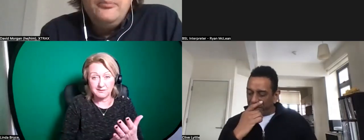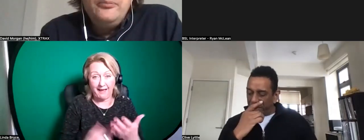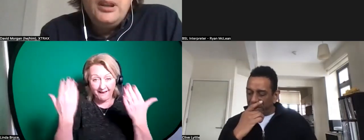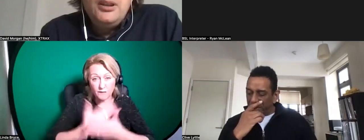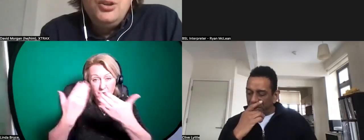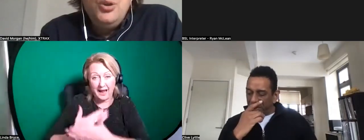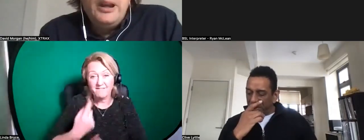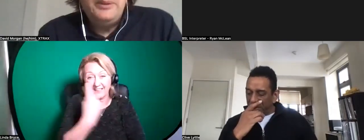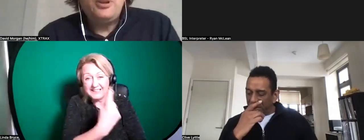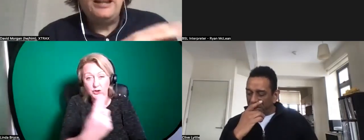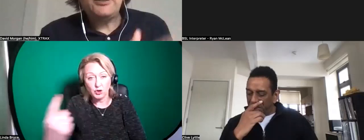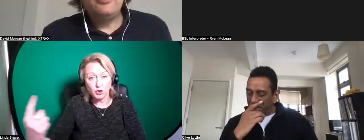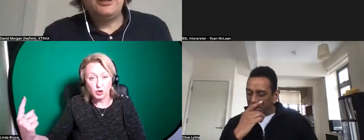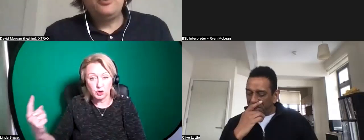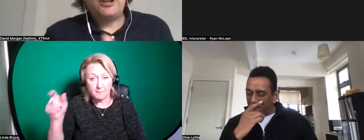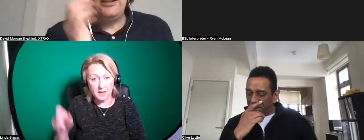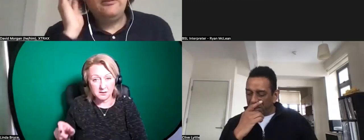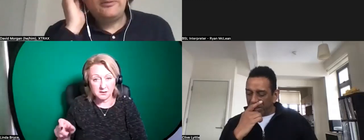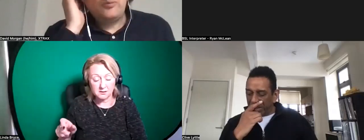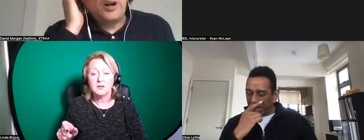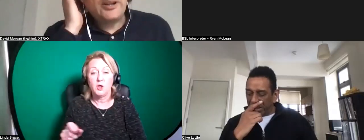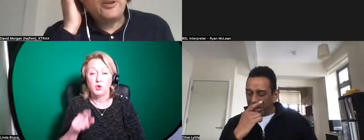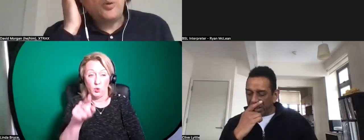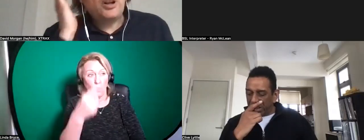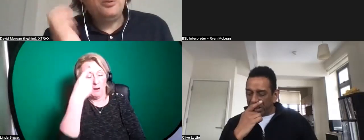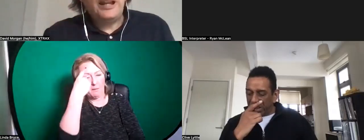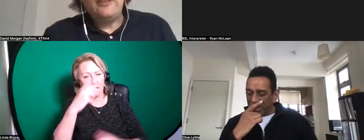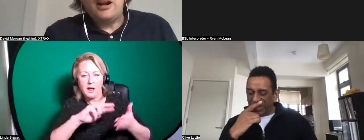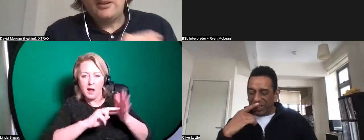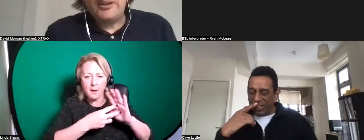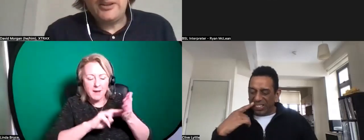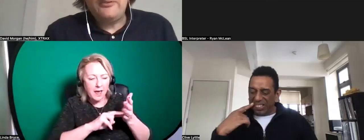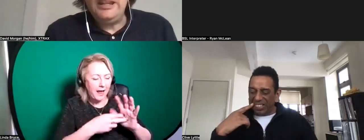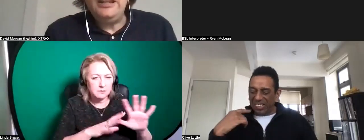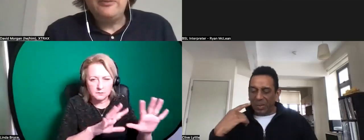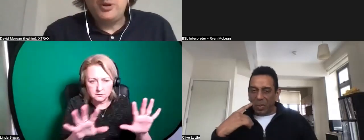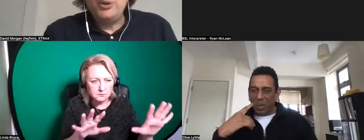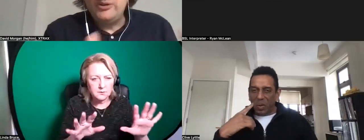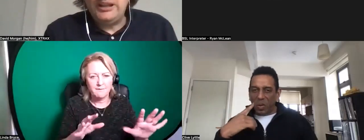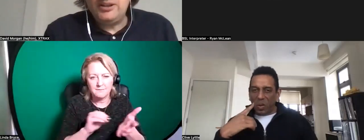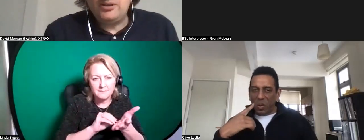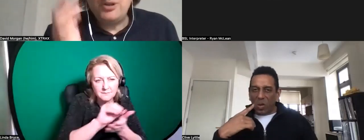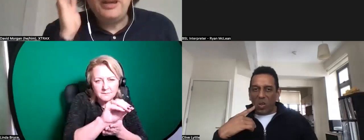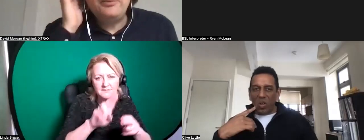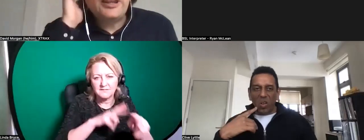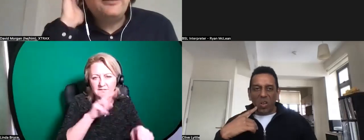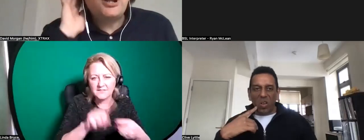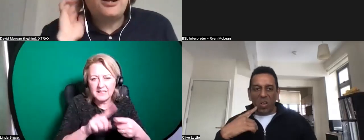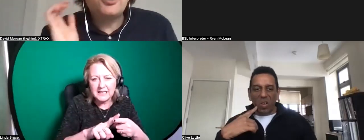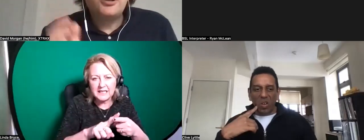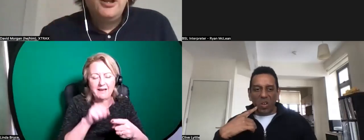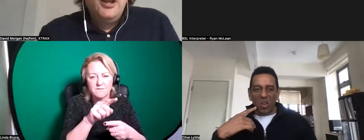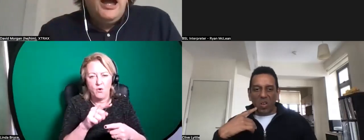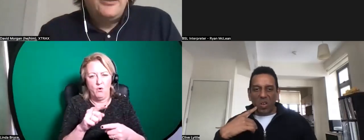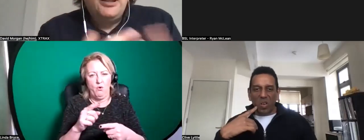um you might be planning something which kind of works out as a workable kind of artist's fee for what you think you should be able to kind of